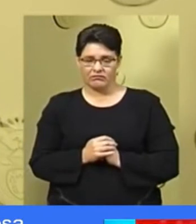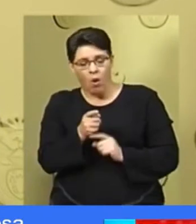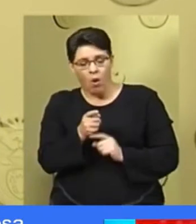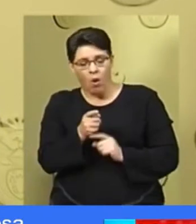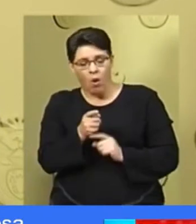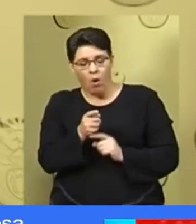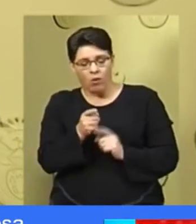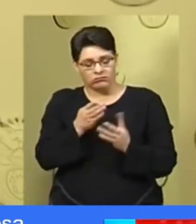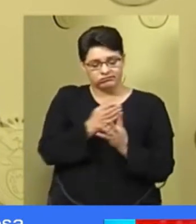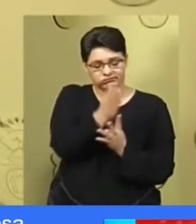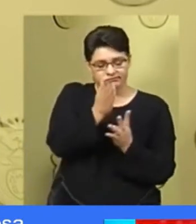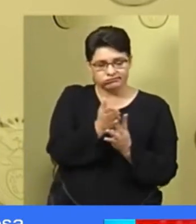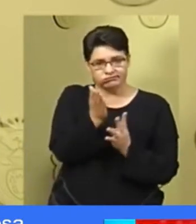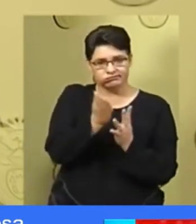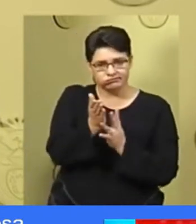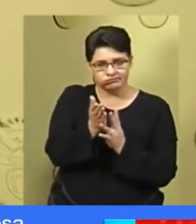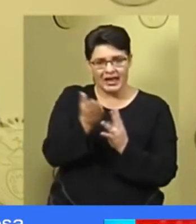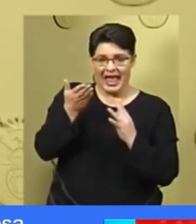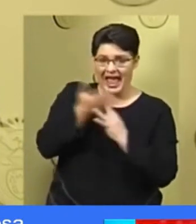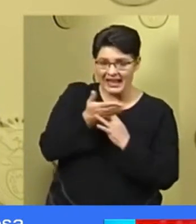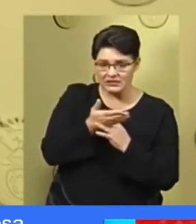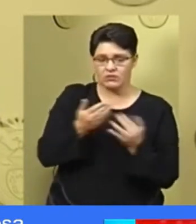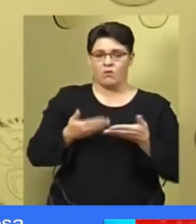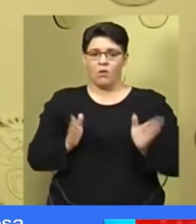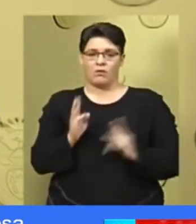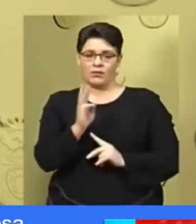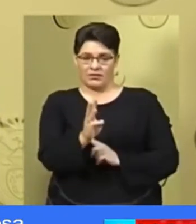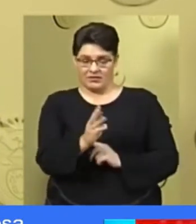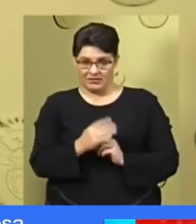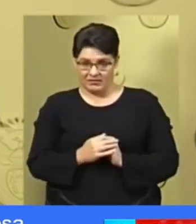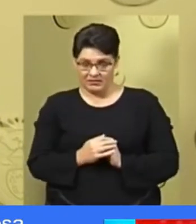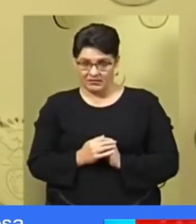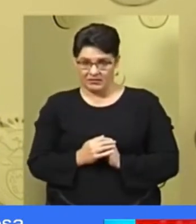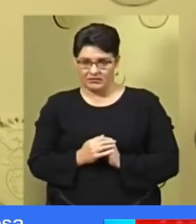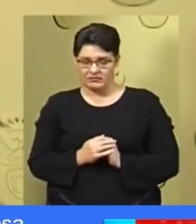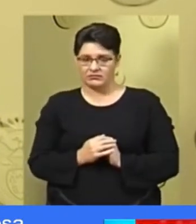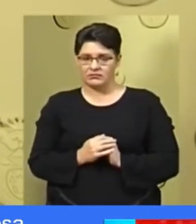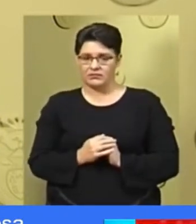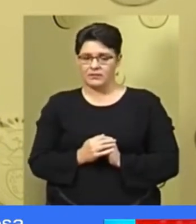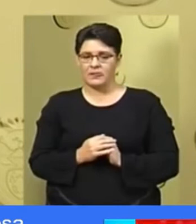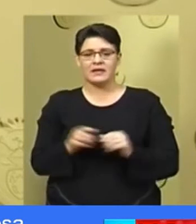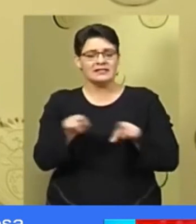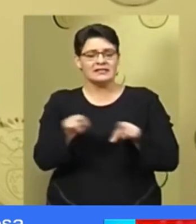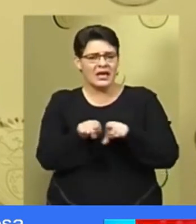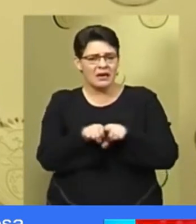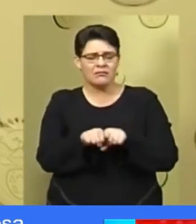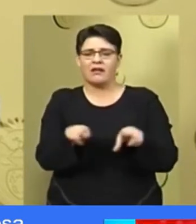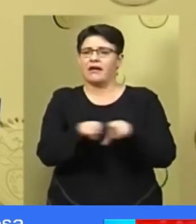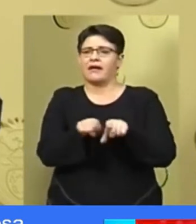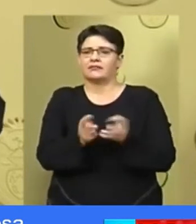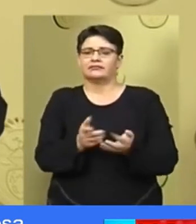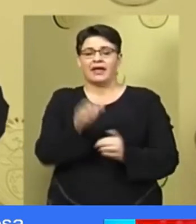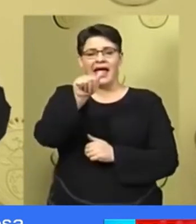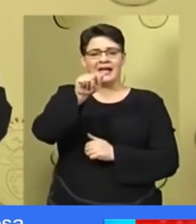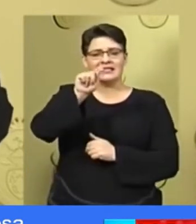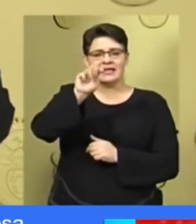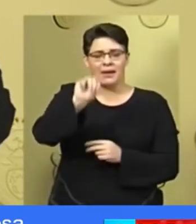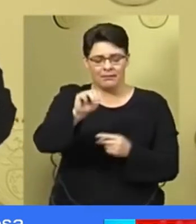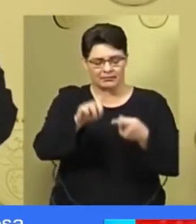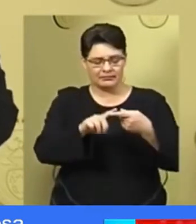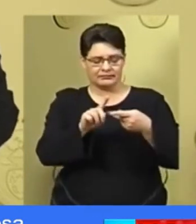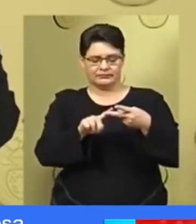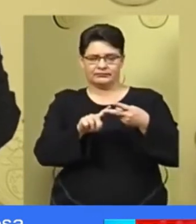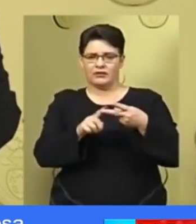channels for access will remain open including ATMs, retail